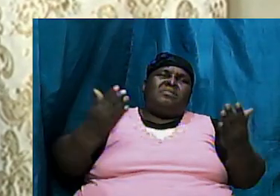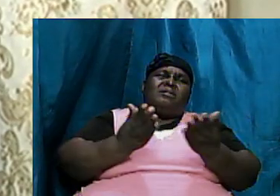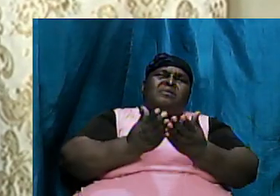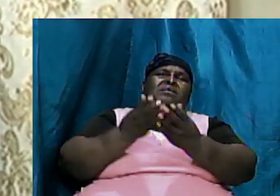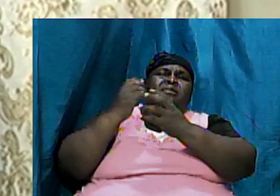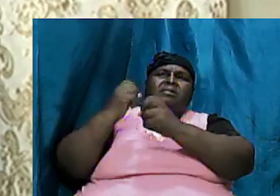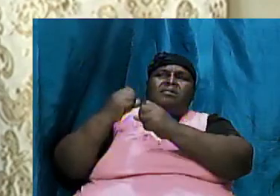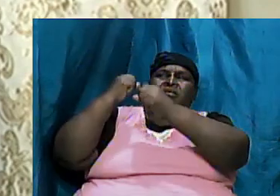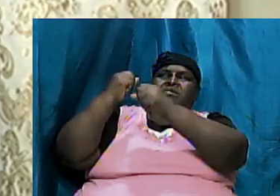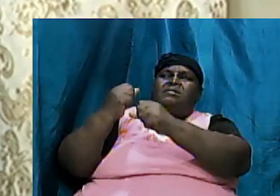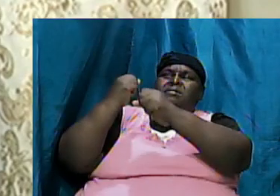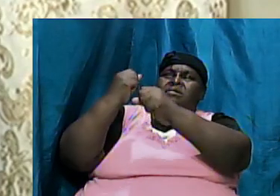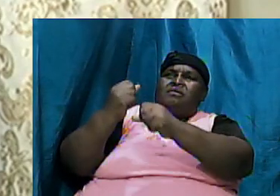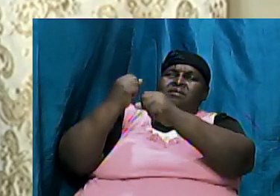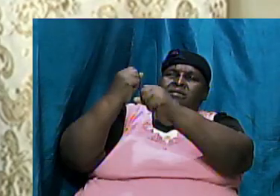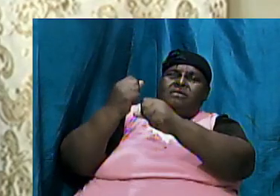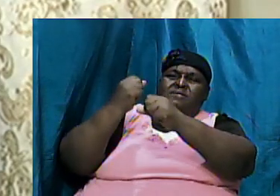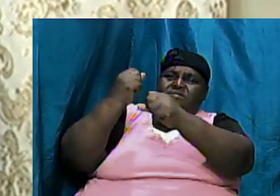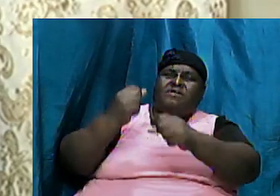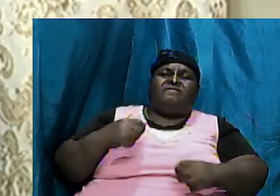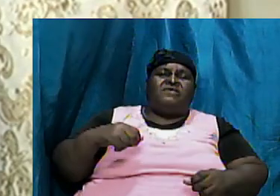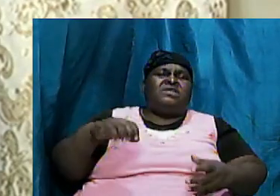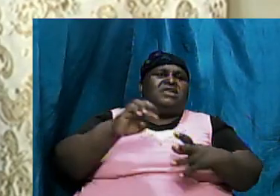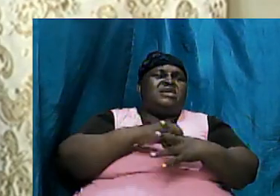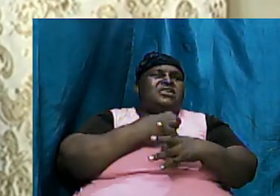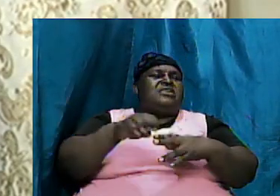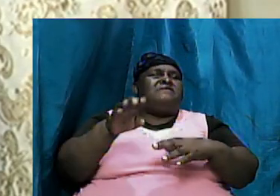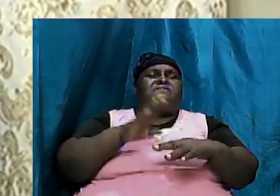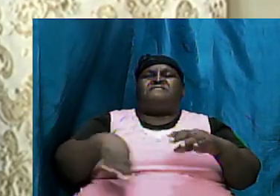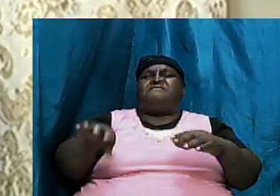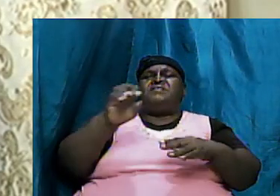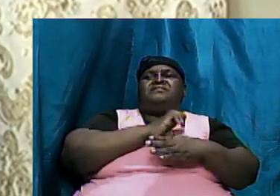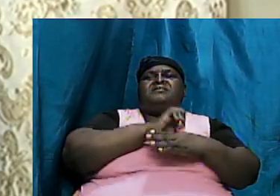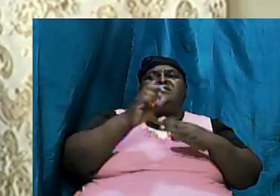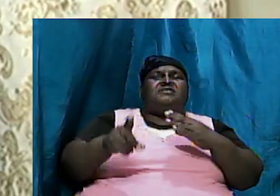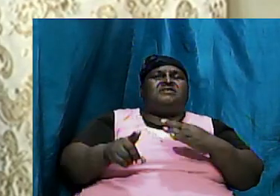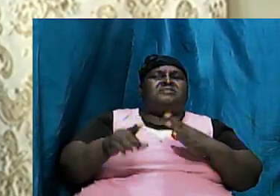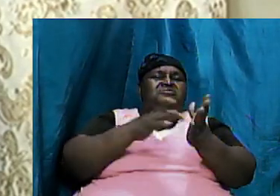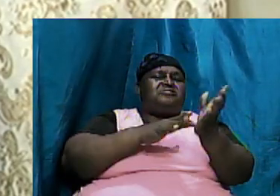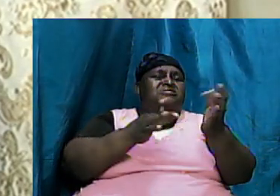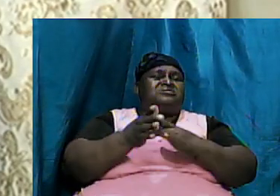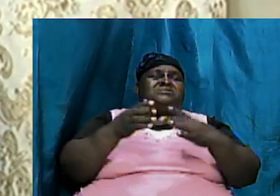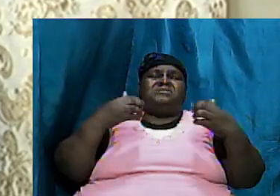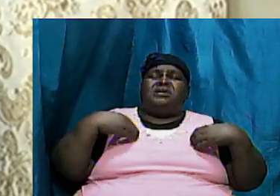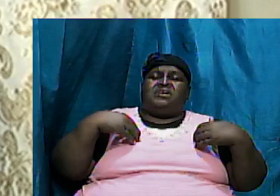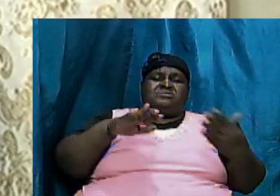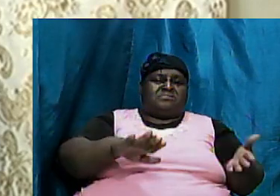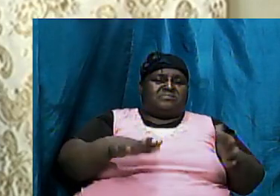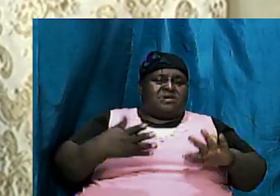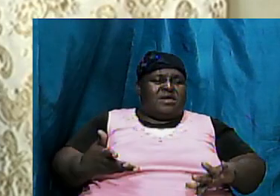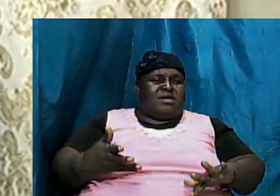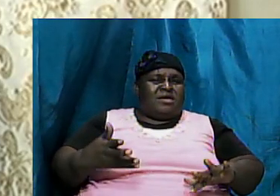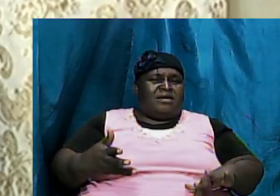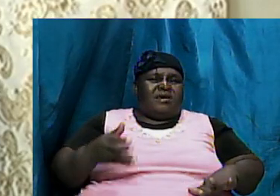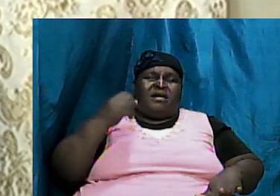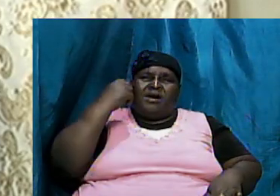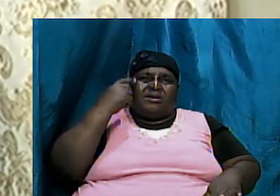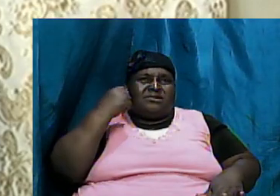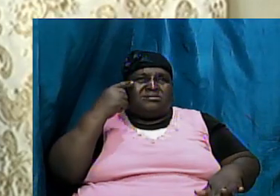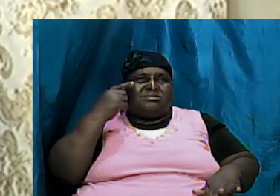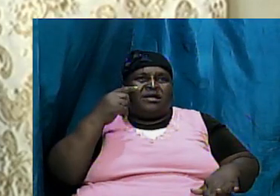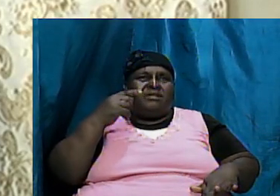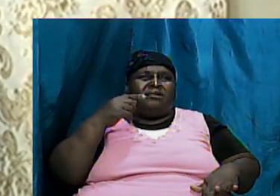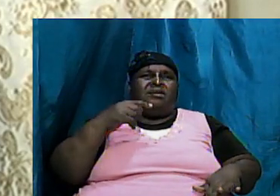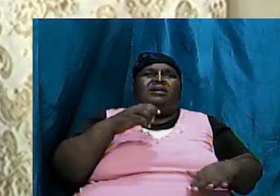to understand why even in the end Jesus had to die to understand why in the end times